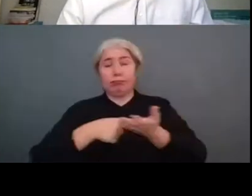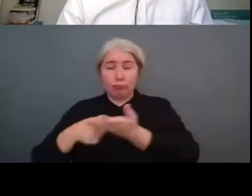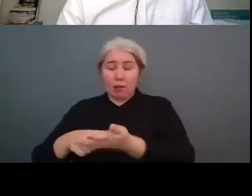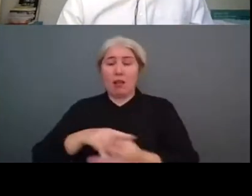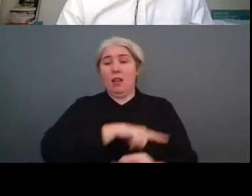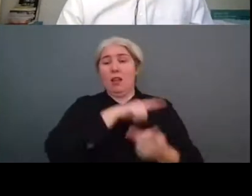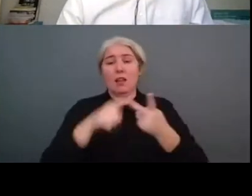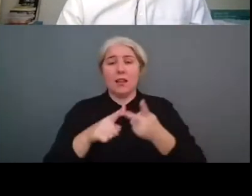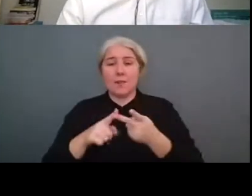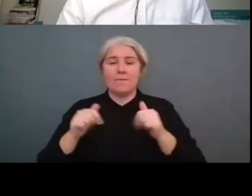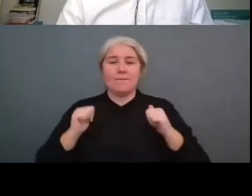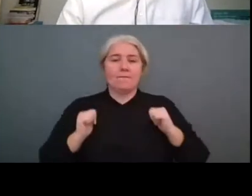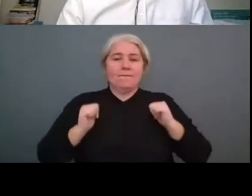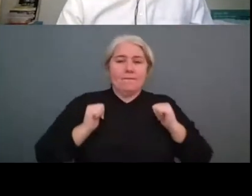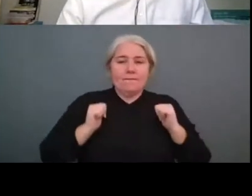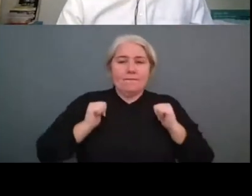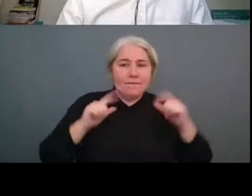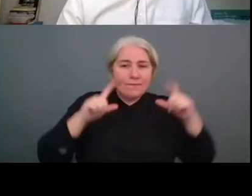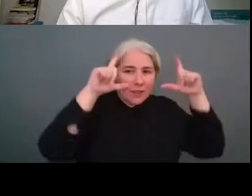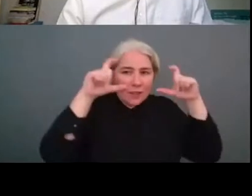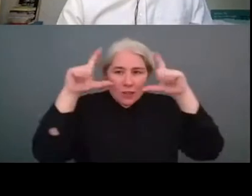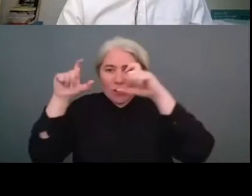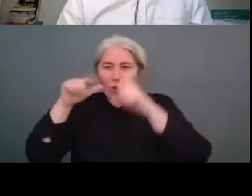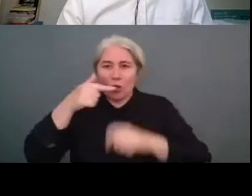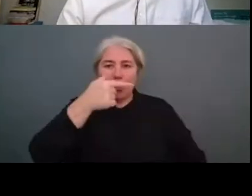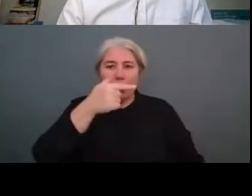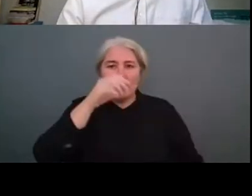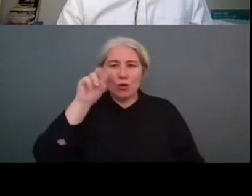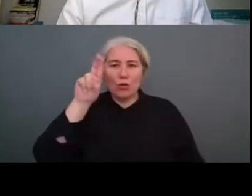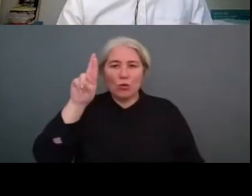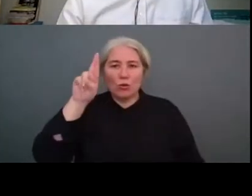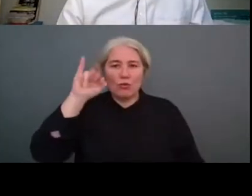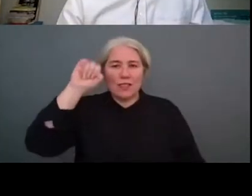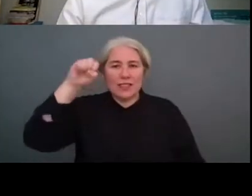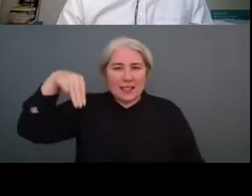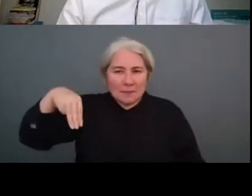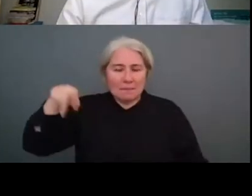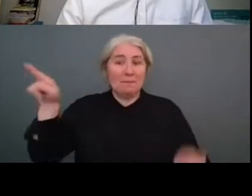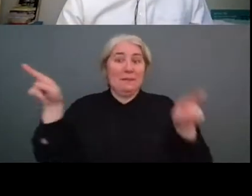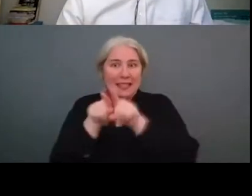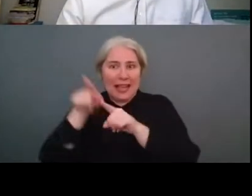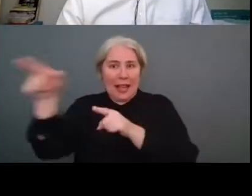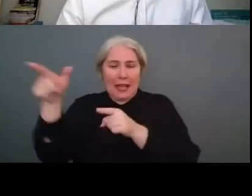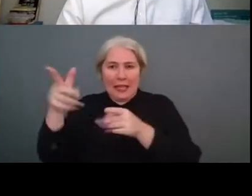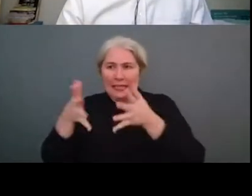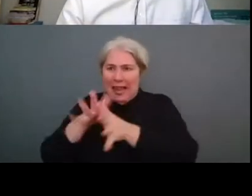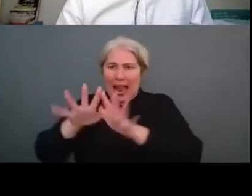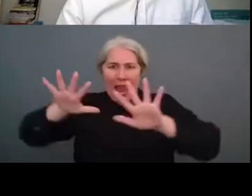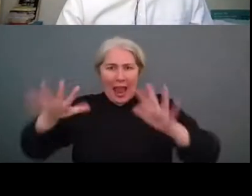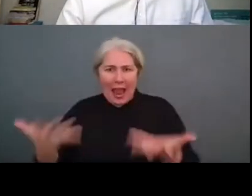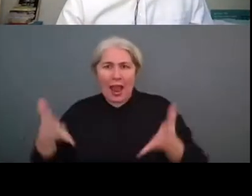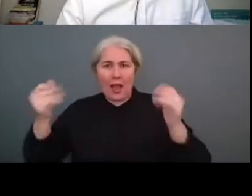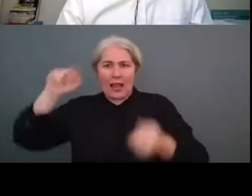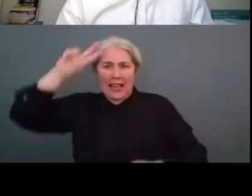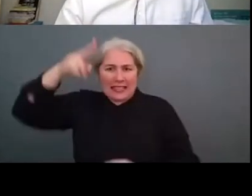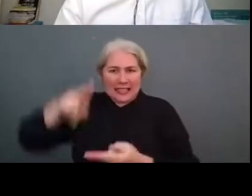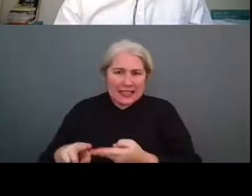has talked a lot about climate so yeah i don't see the reason why for these kind of things to still happen honestly